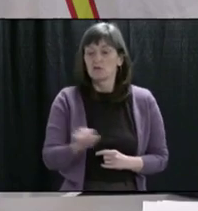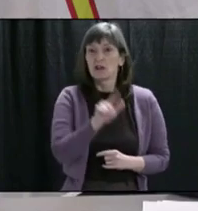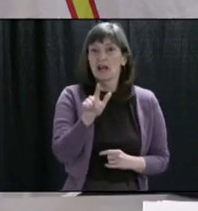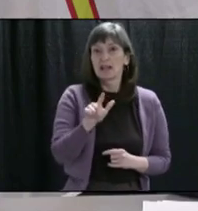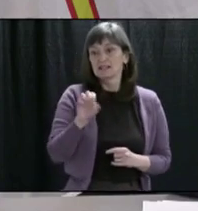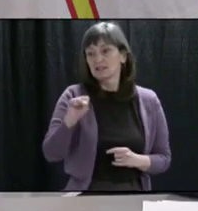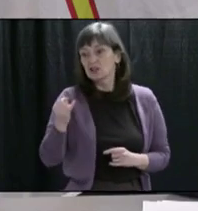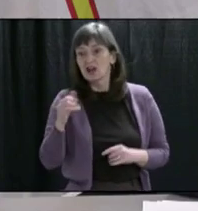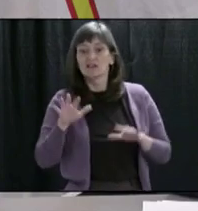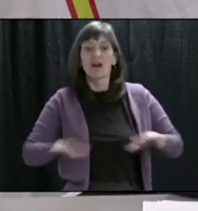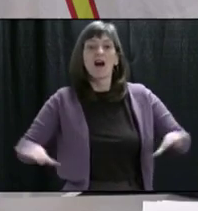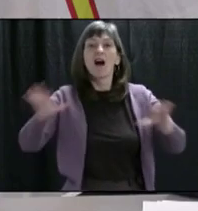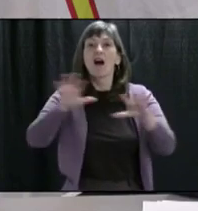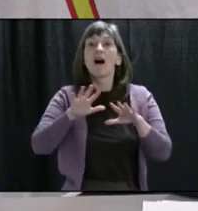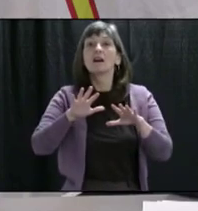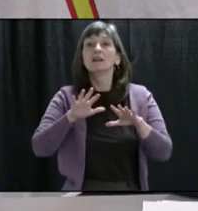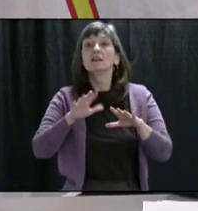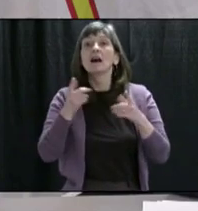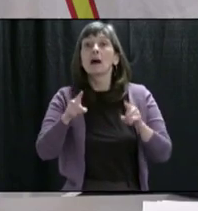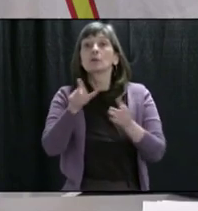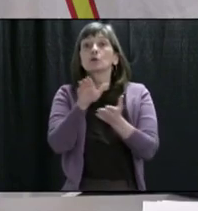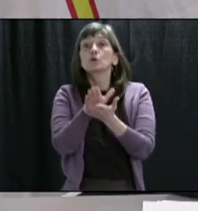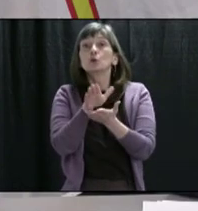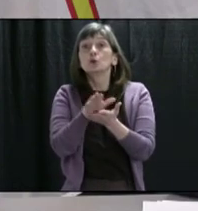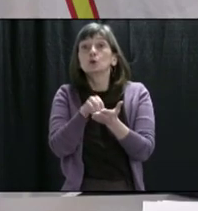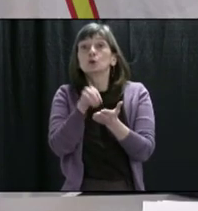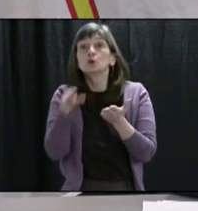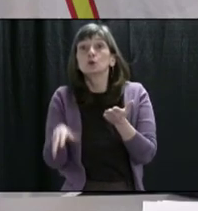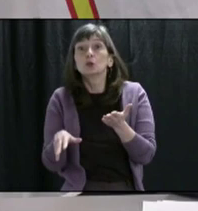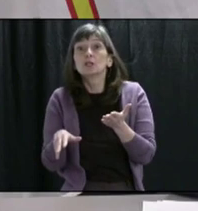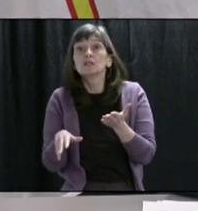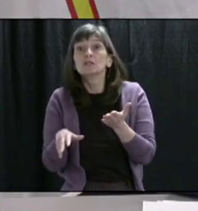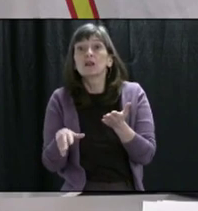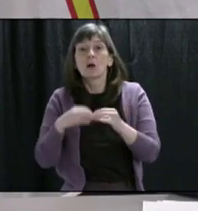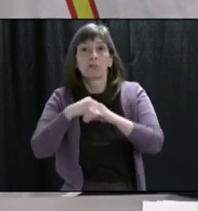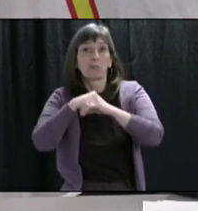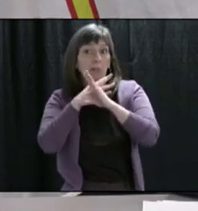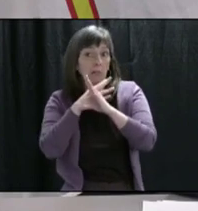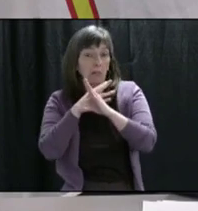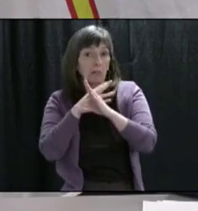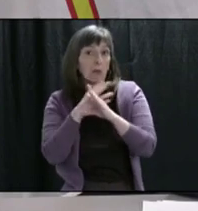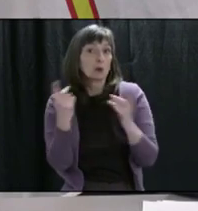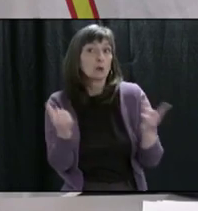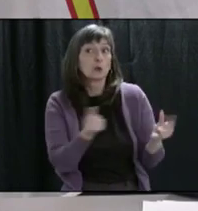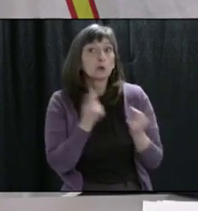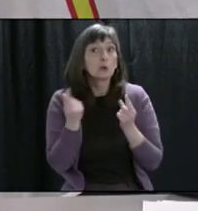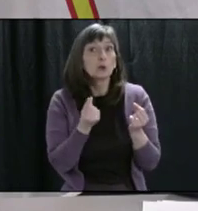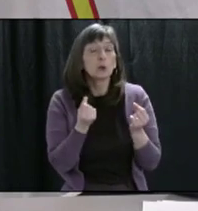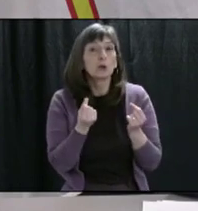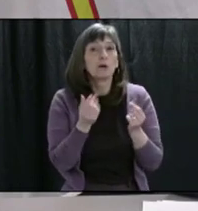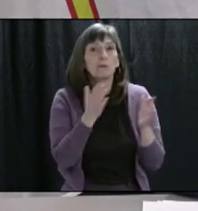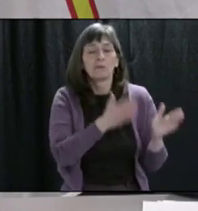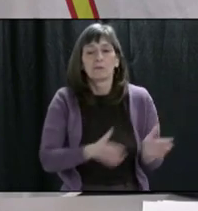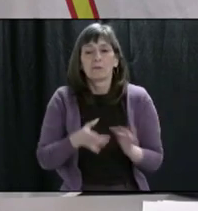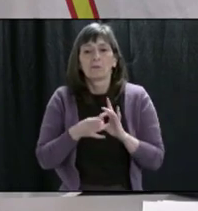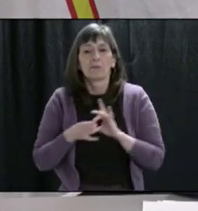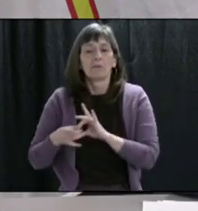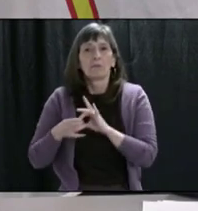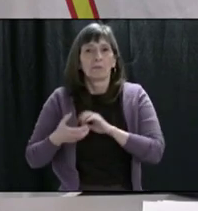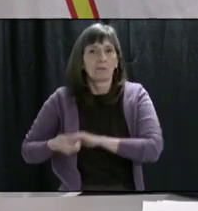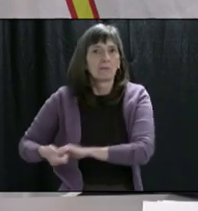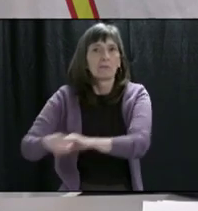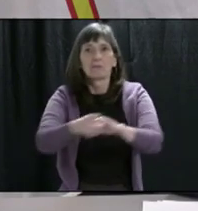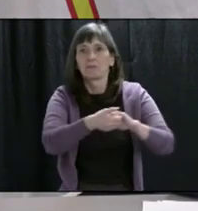in between came together virtually with some very special guests to celebrate our collective strength and unity as we face